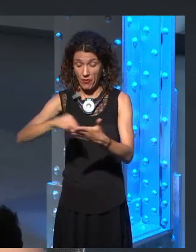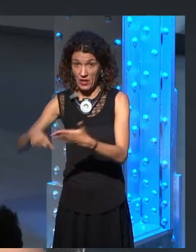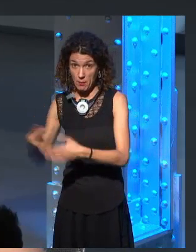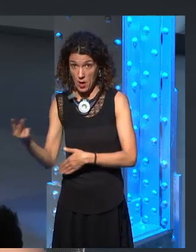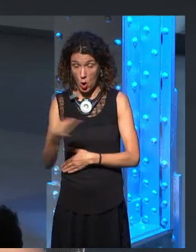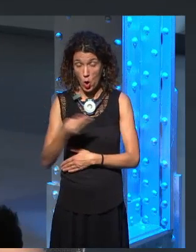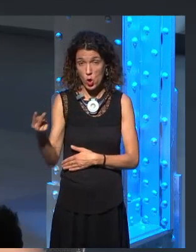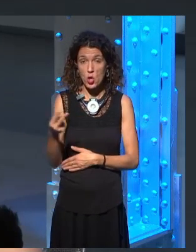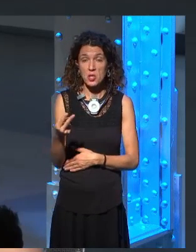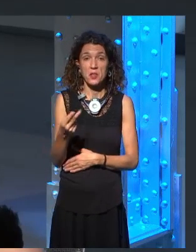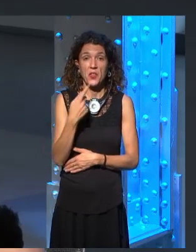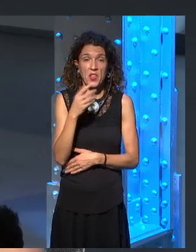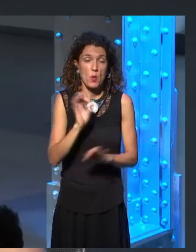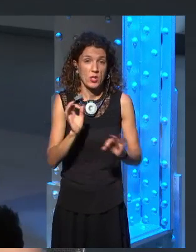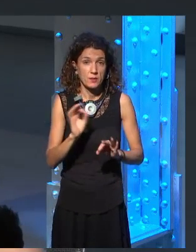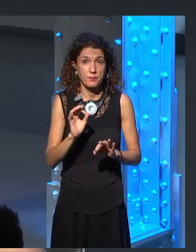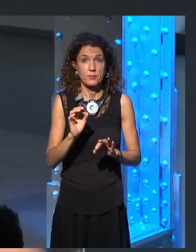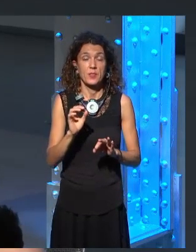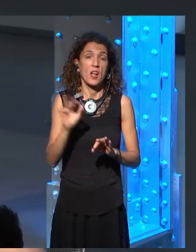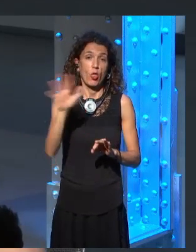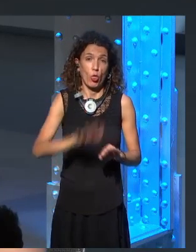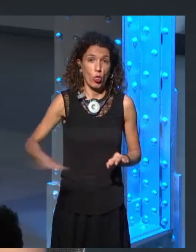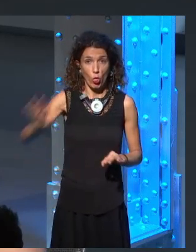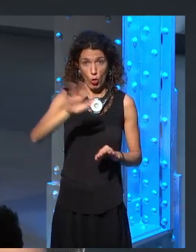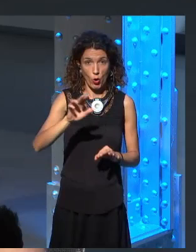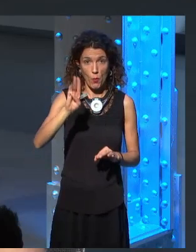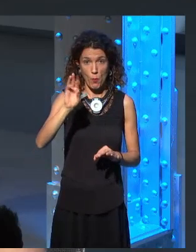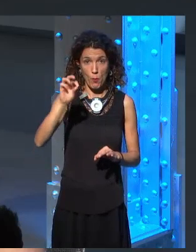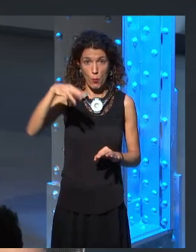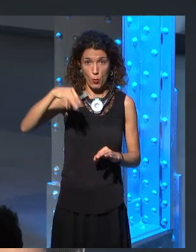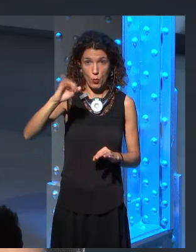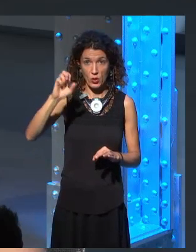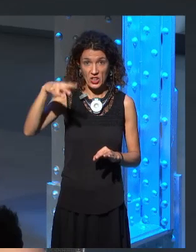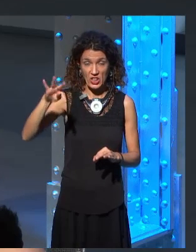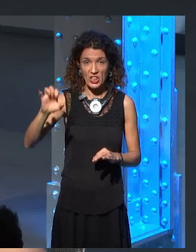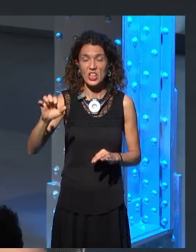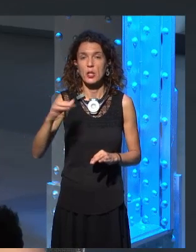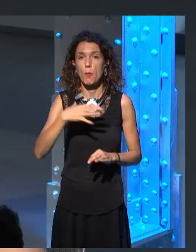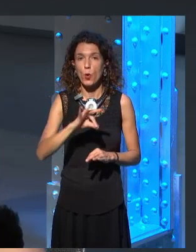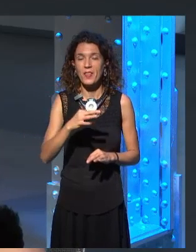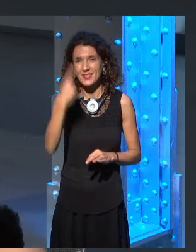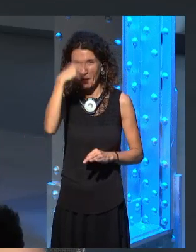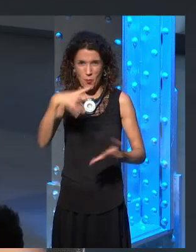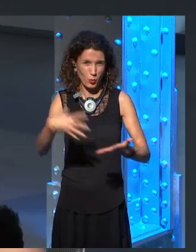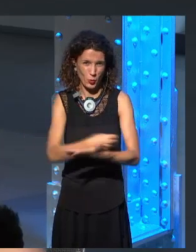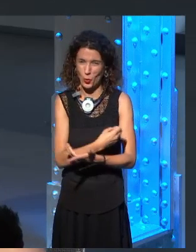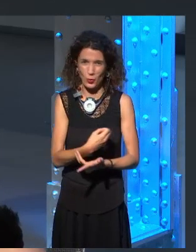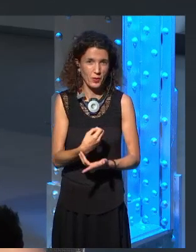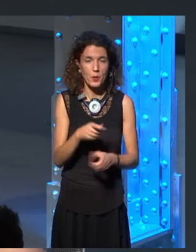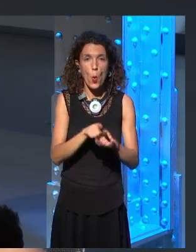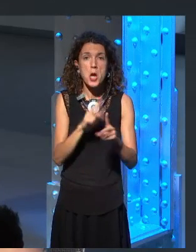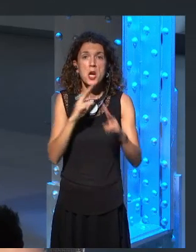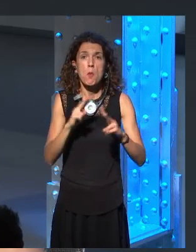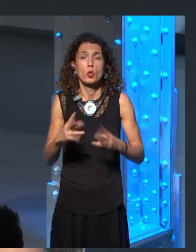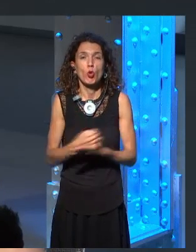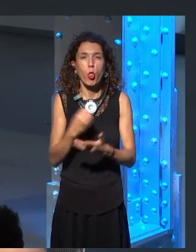we really should know everything. We should have the answers to all the mysteries. We'd have no excuse for